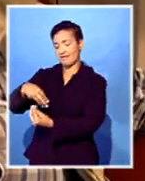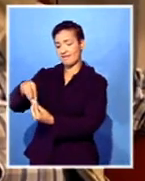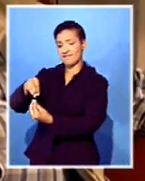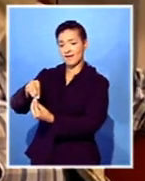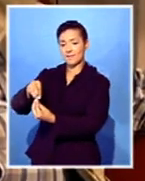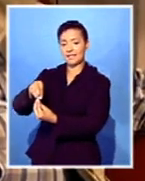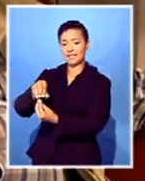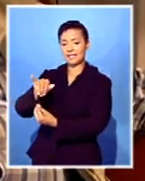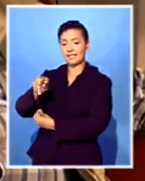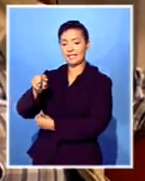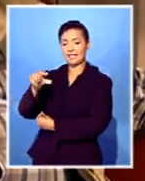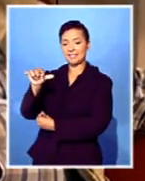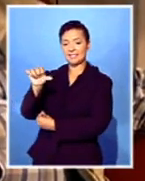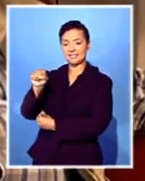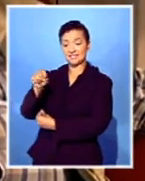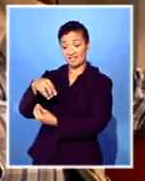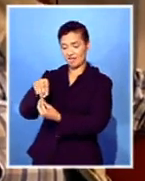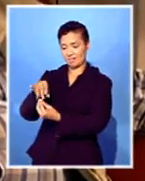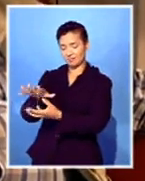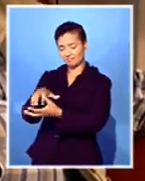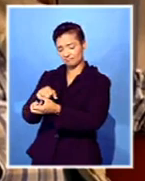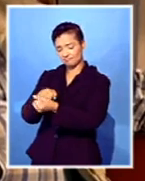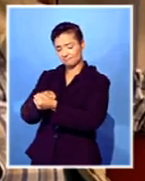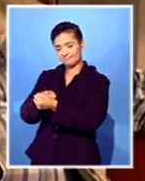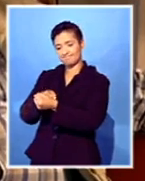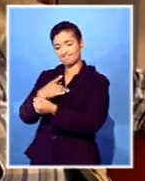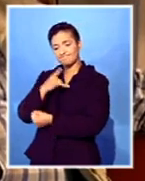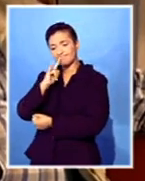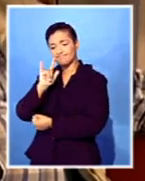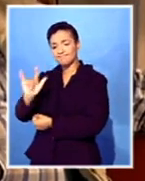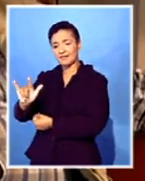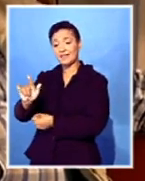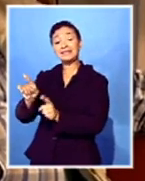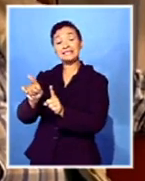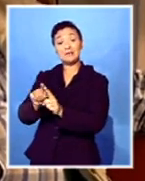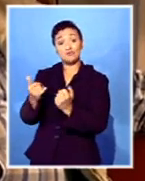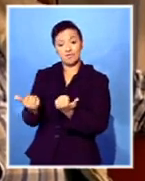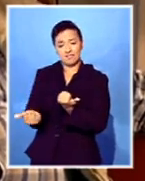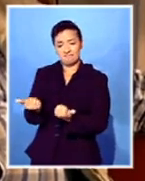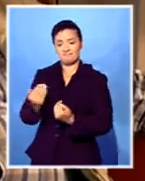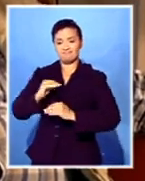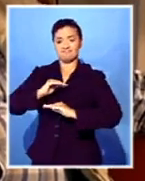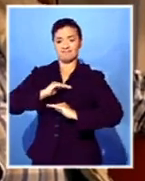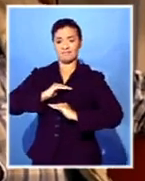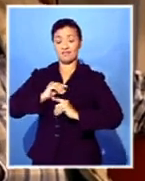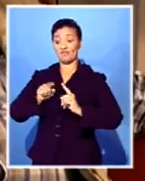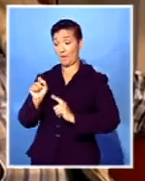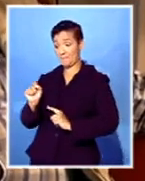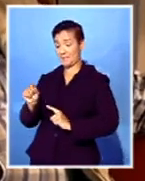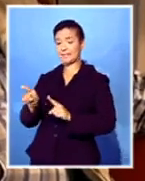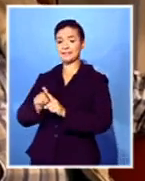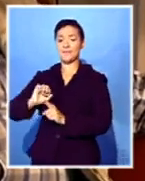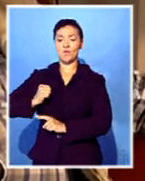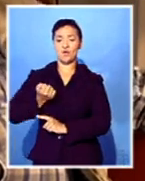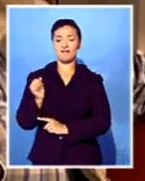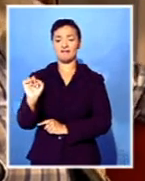Tony Ings family, because they've got justice. There's justice for Jade as well today. And I feel that,